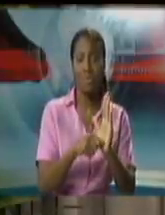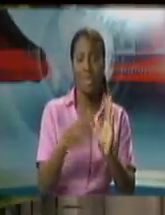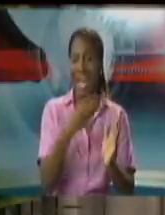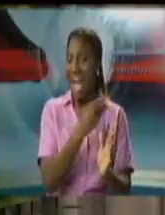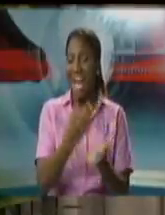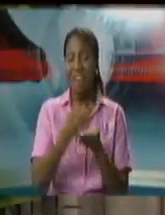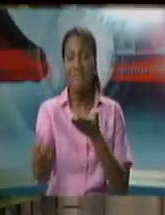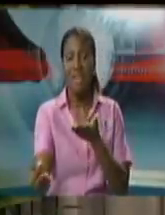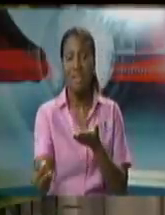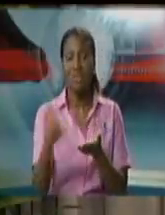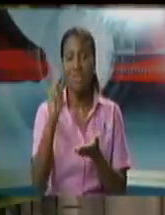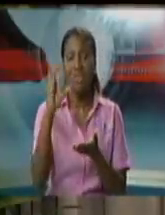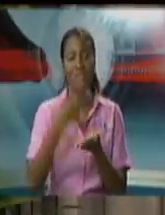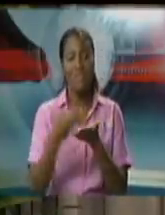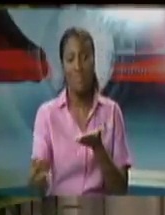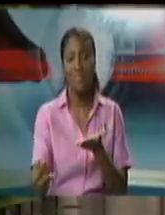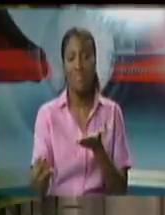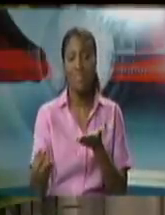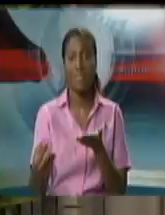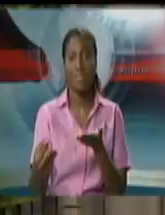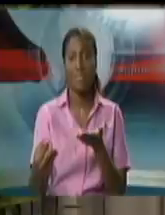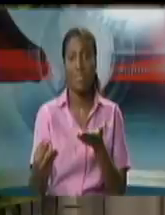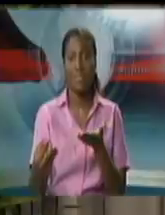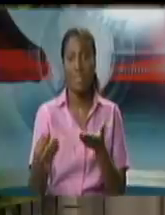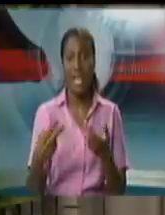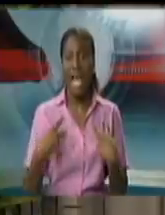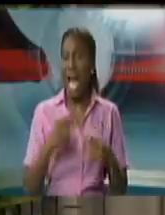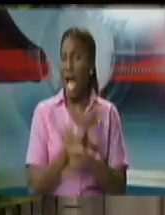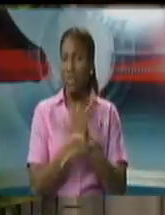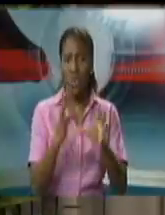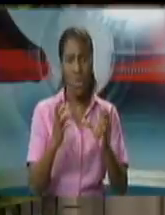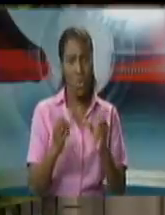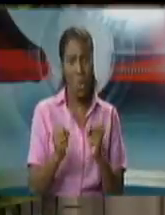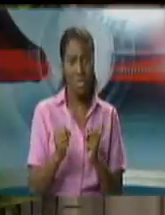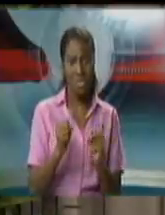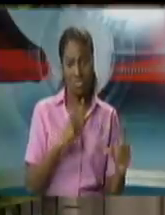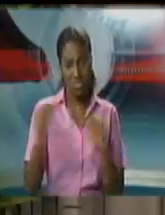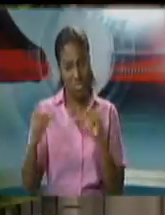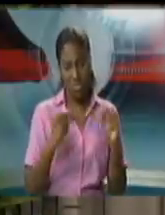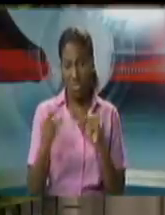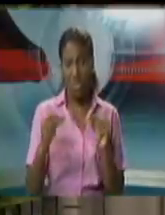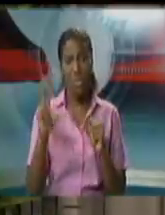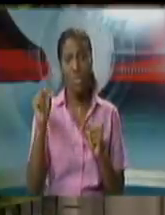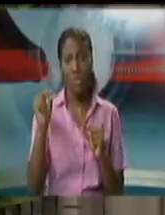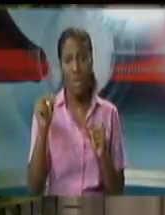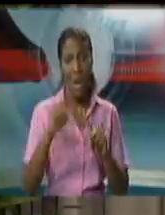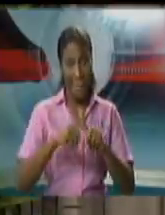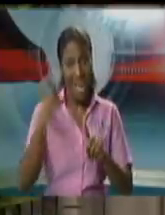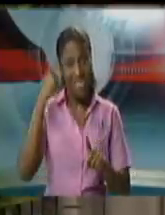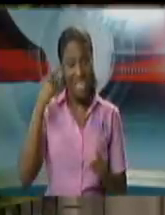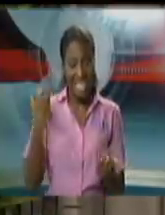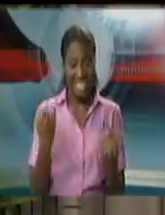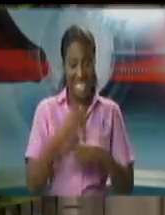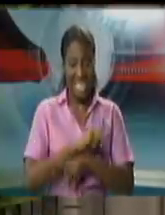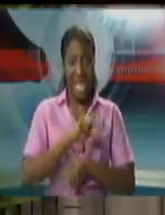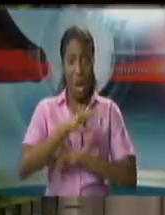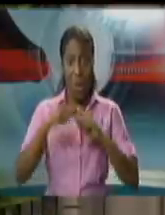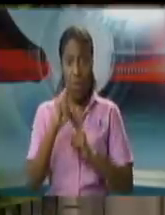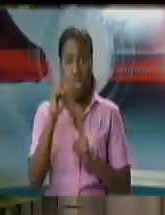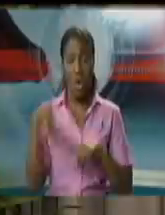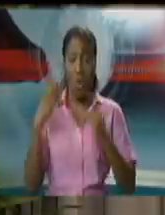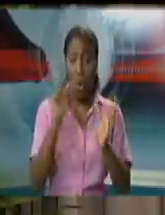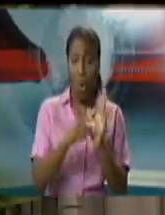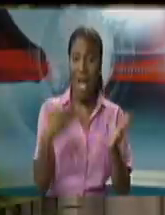failed um i don't want to prejudge matters that are coming and that are due today but i respectfully believe that that's not the